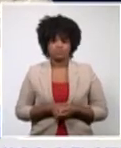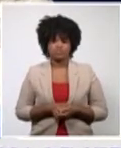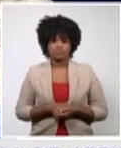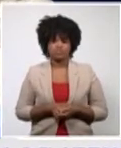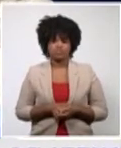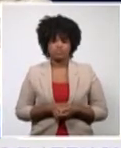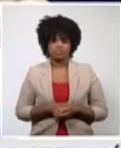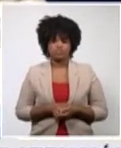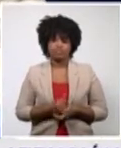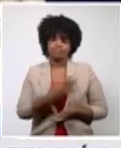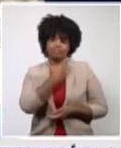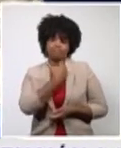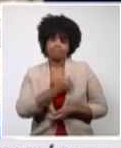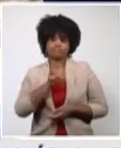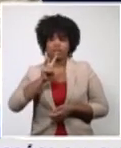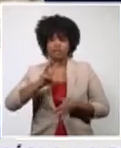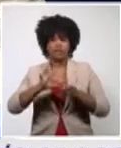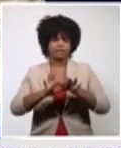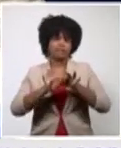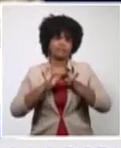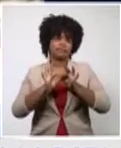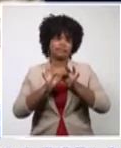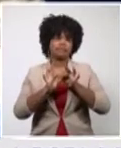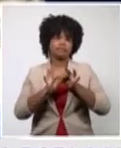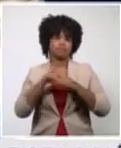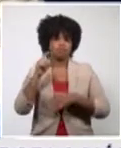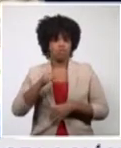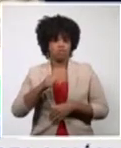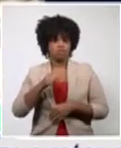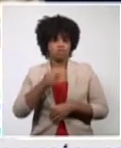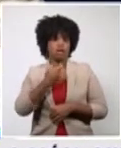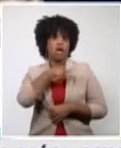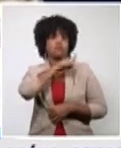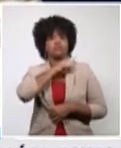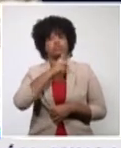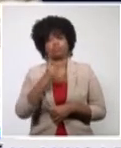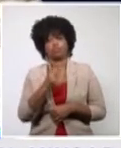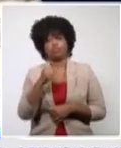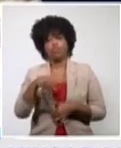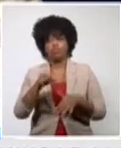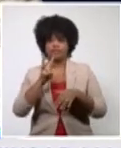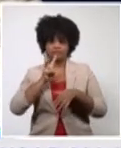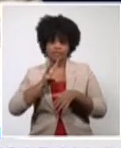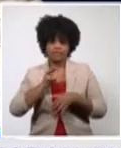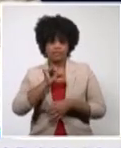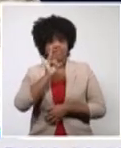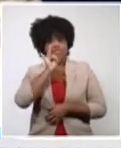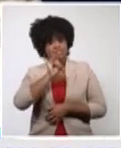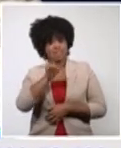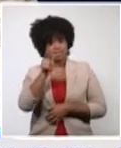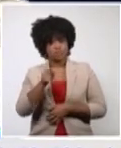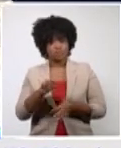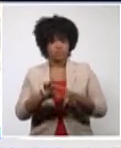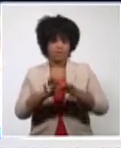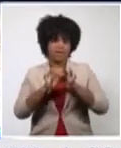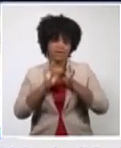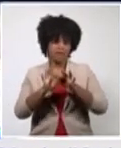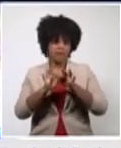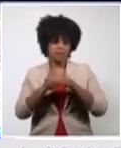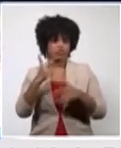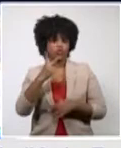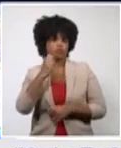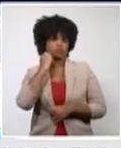.8% of all the cases have recovered. Of the patients admitted, unfortunately, there are three in critical